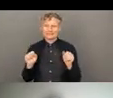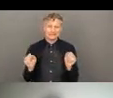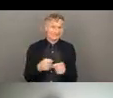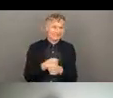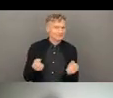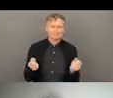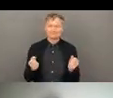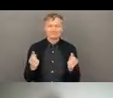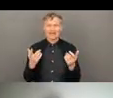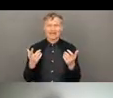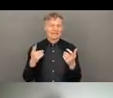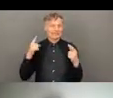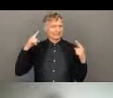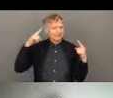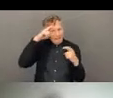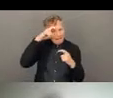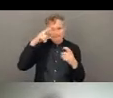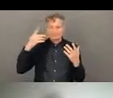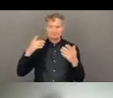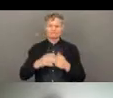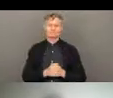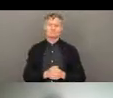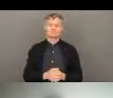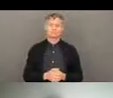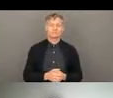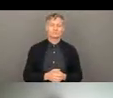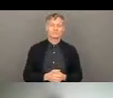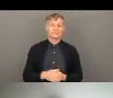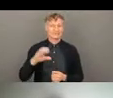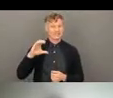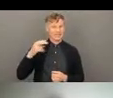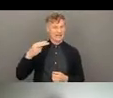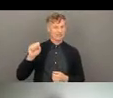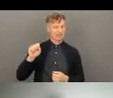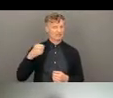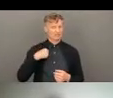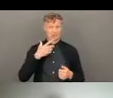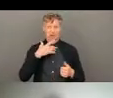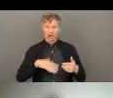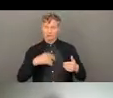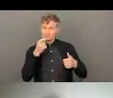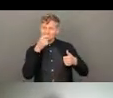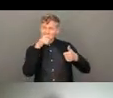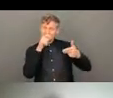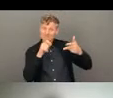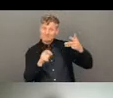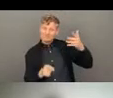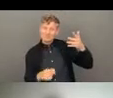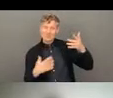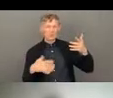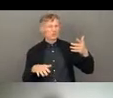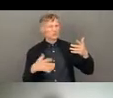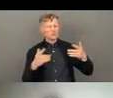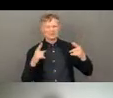One of the significant challenges is training all the employees and raising their